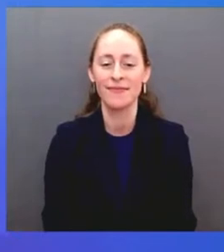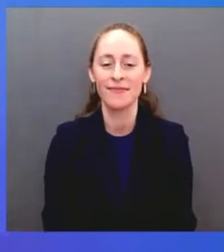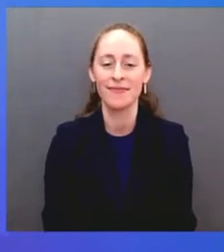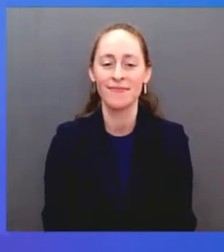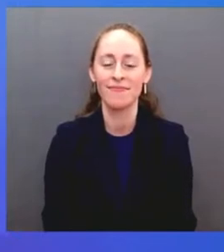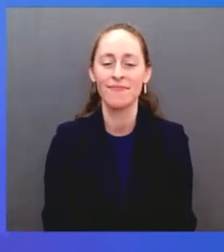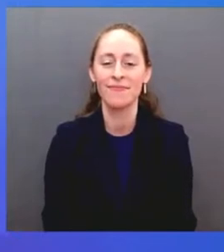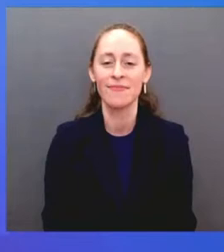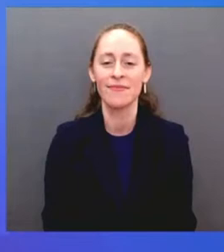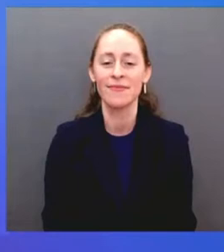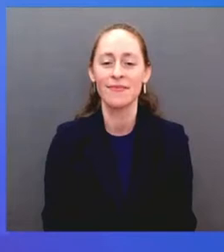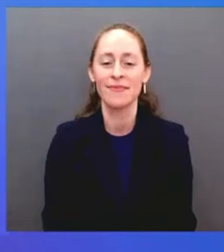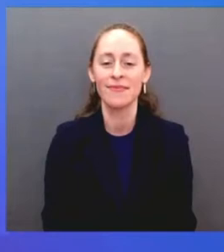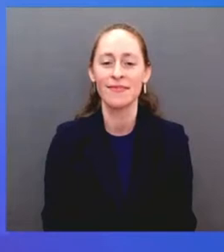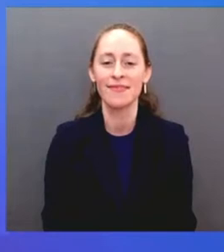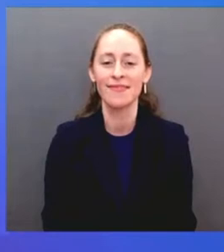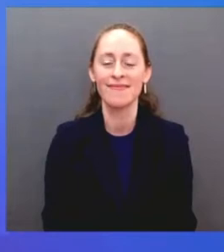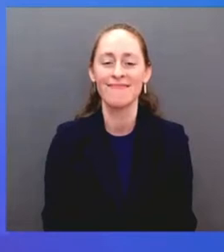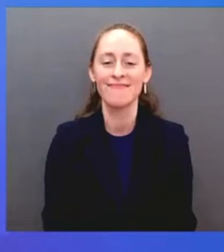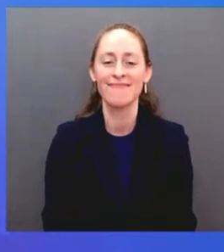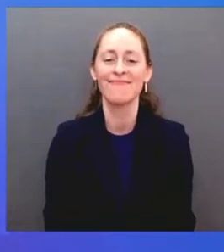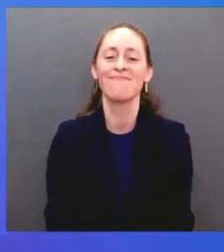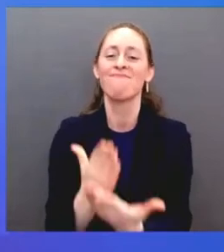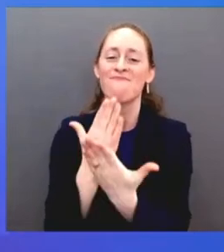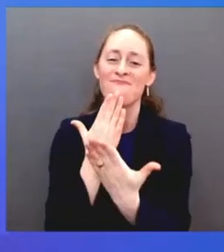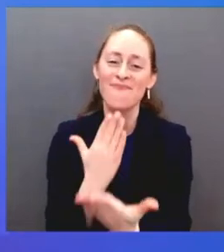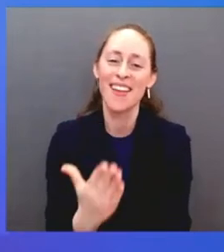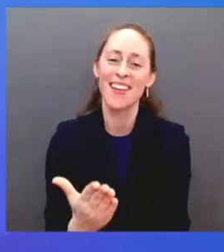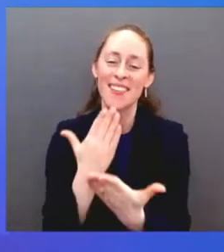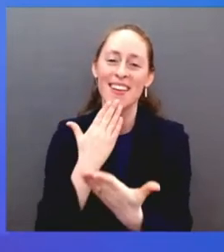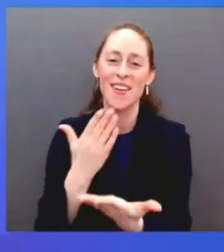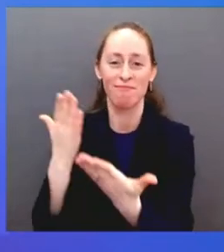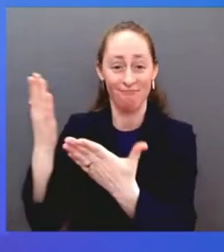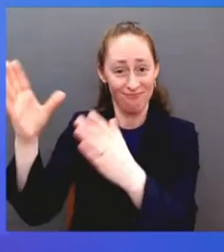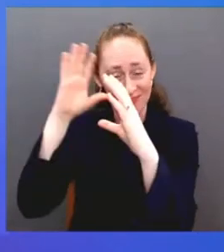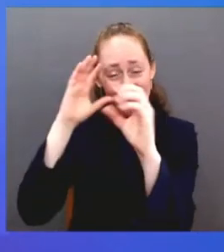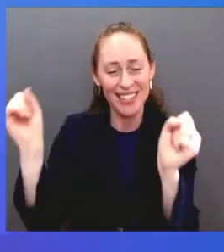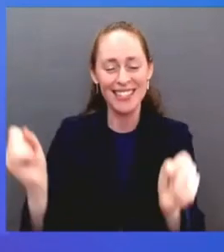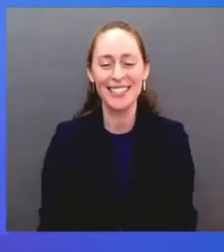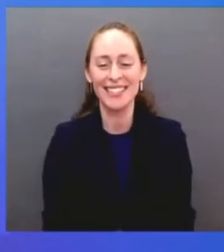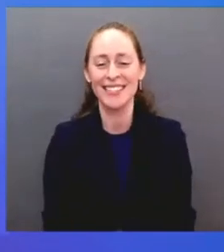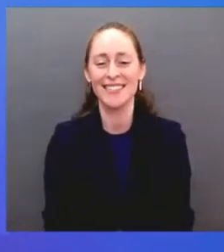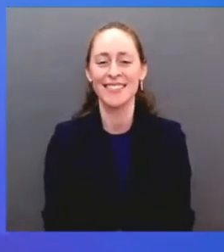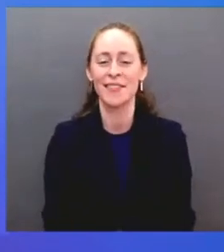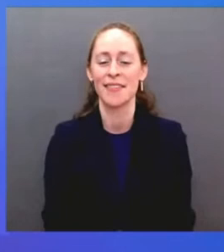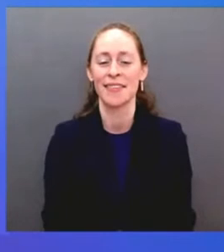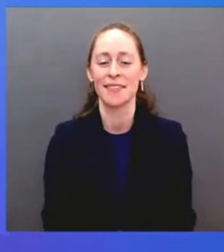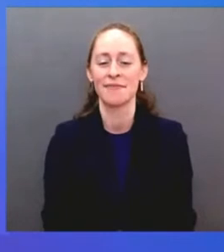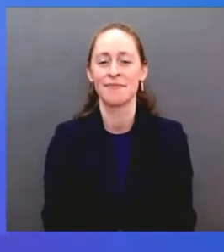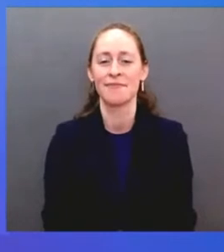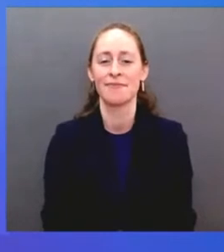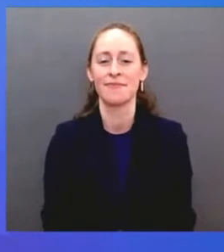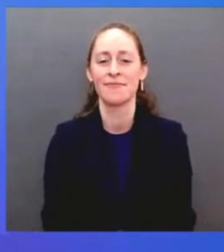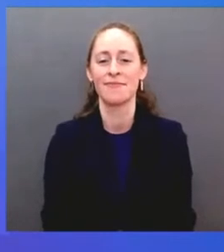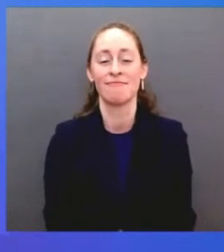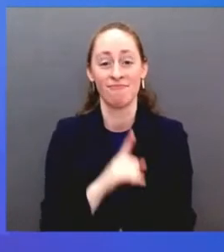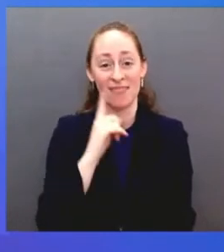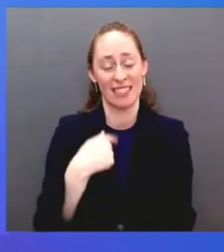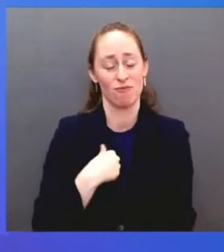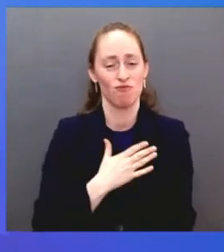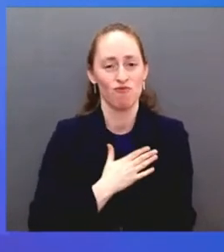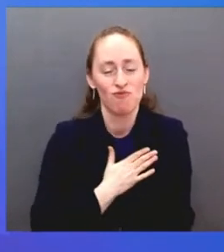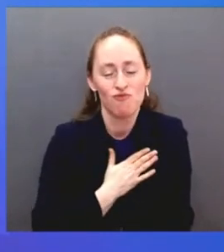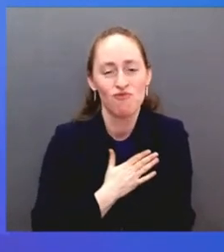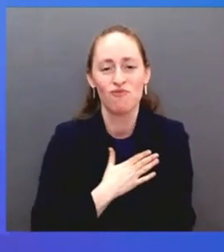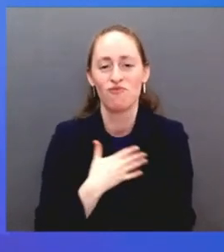Thank you very much, Mr. President. I am truly humbled by the extraordinary honor of this nomination,